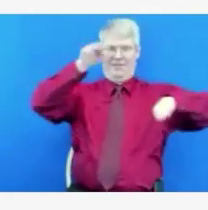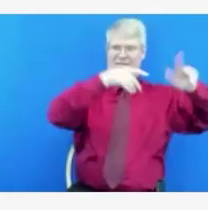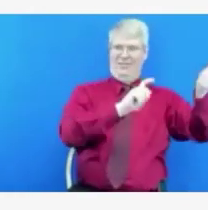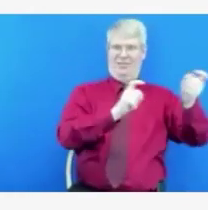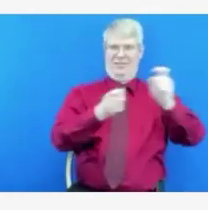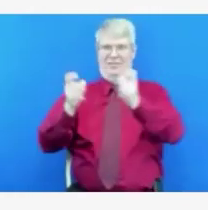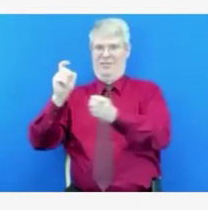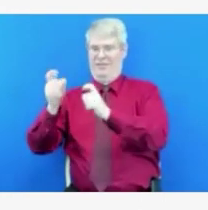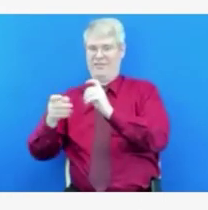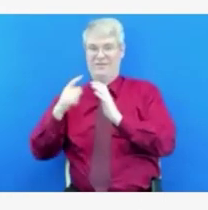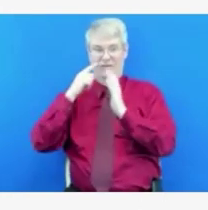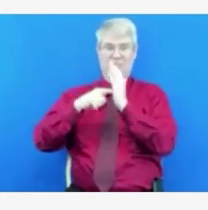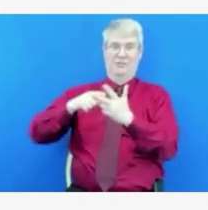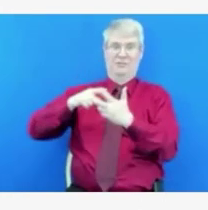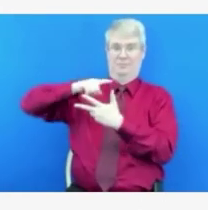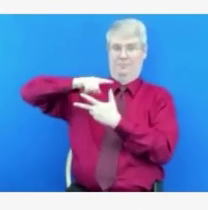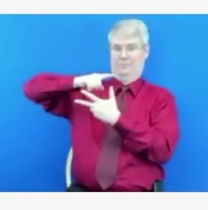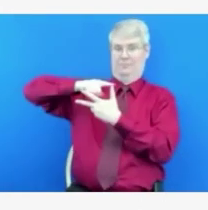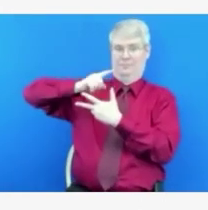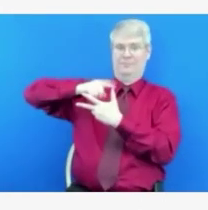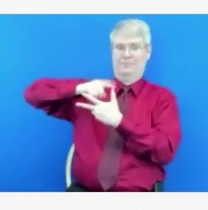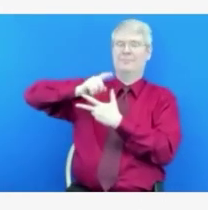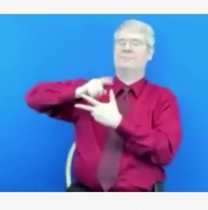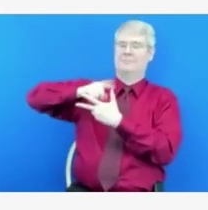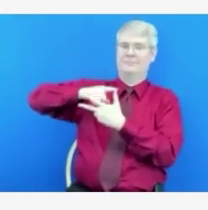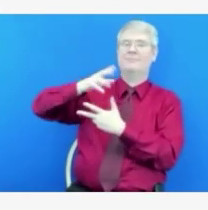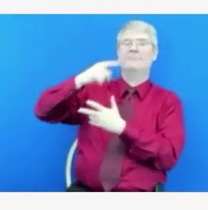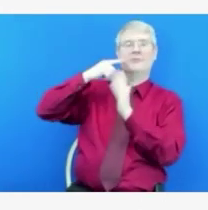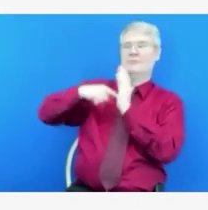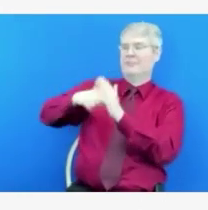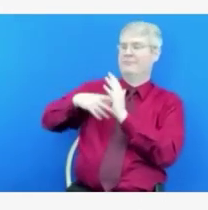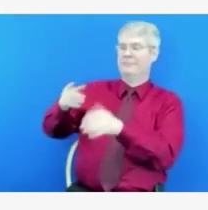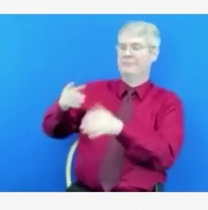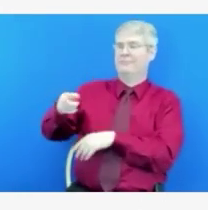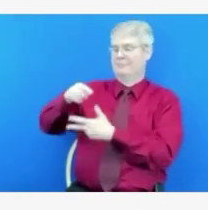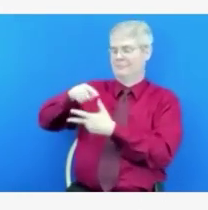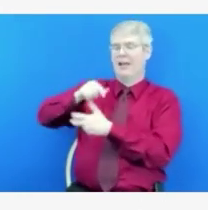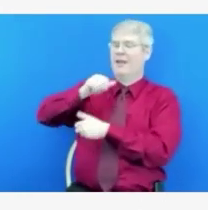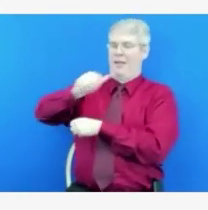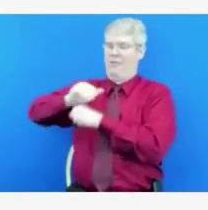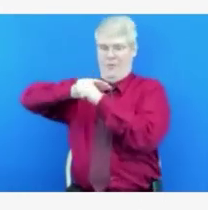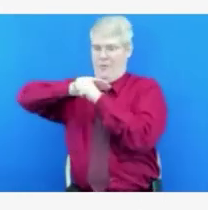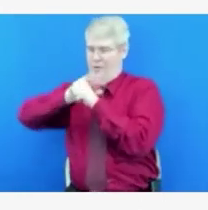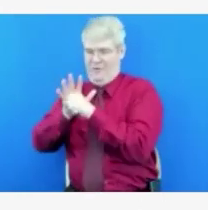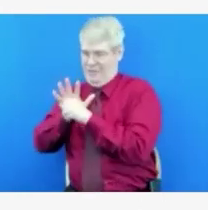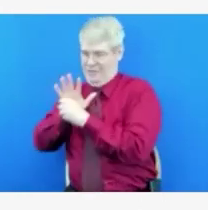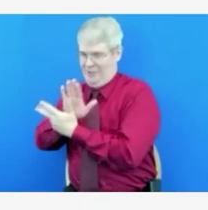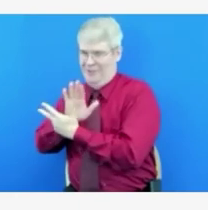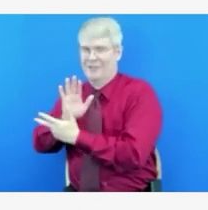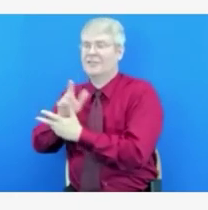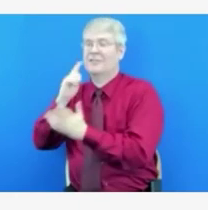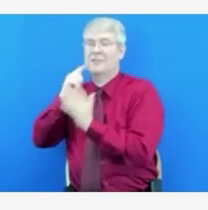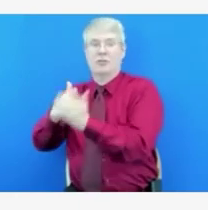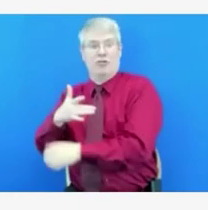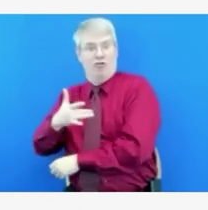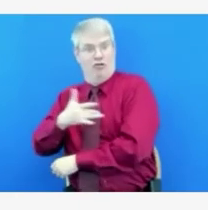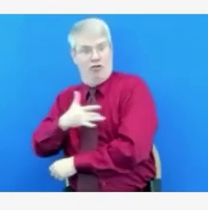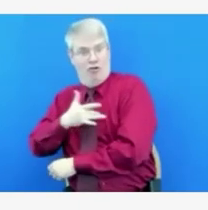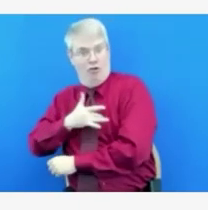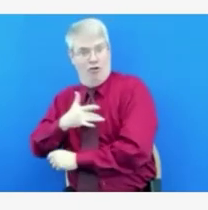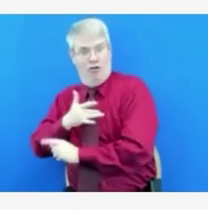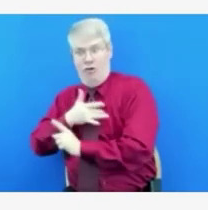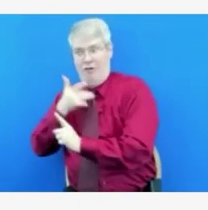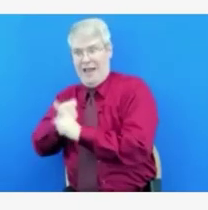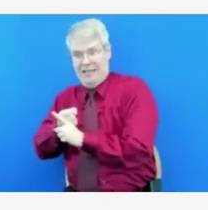some will recover and be discharged. And then we get a small amount of relief, if you will. And then patients come